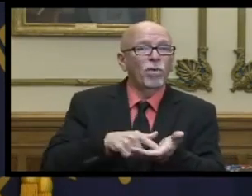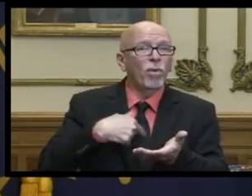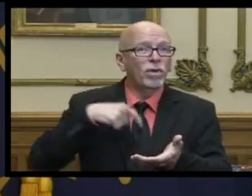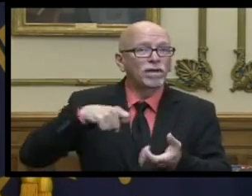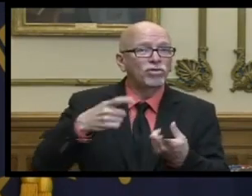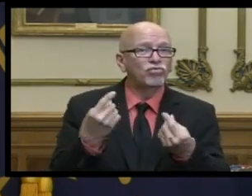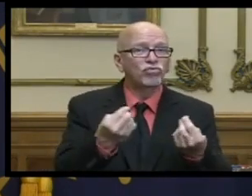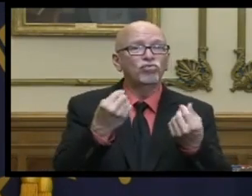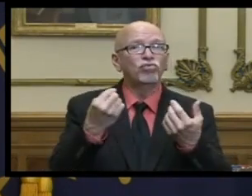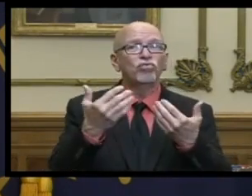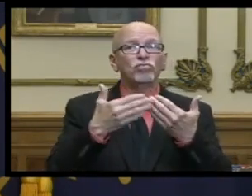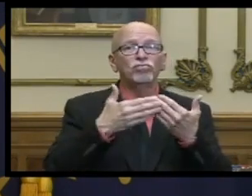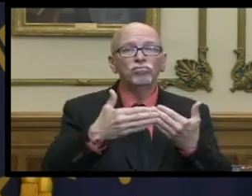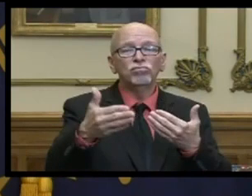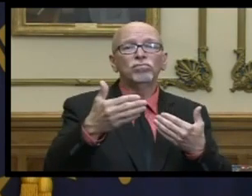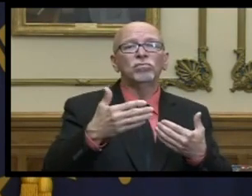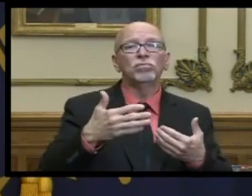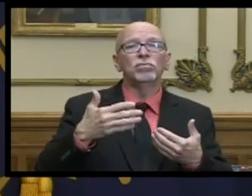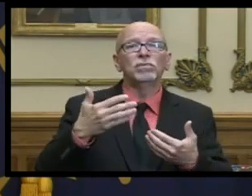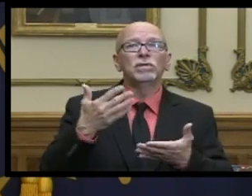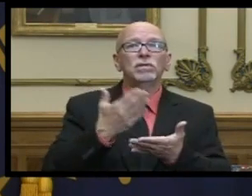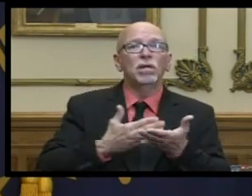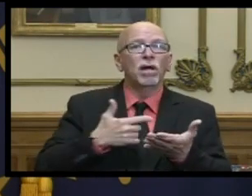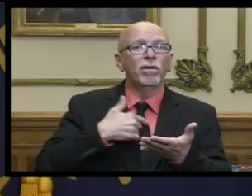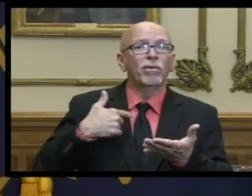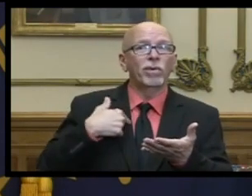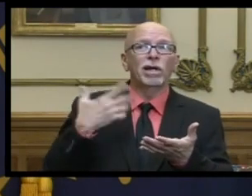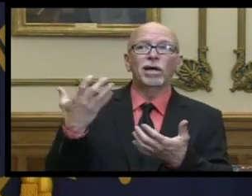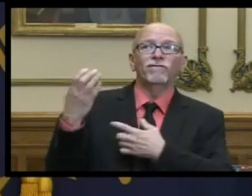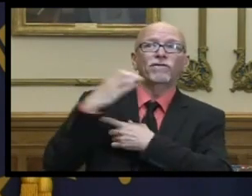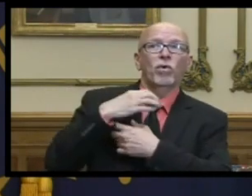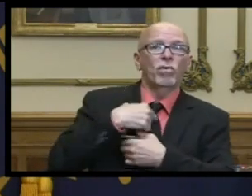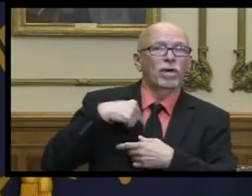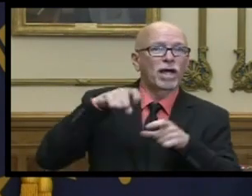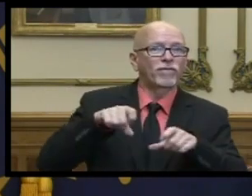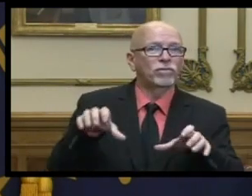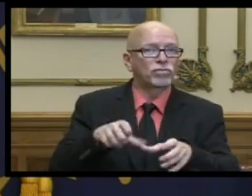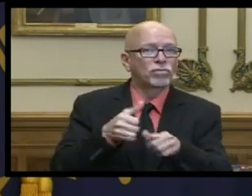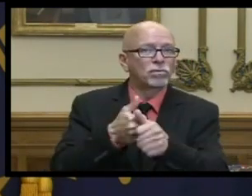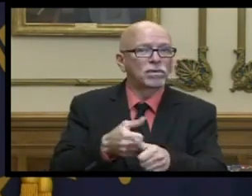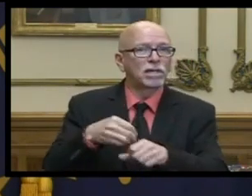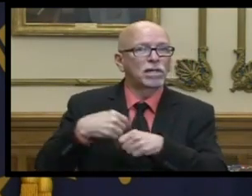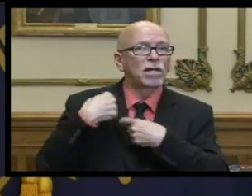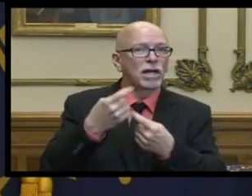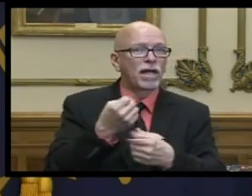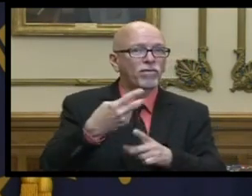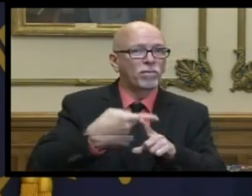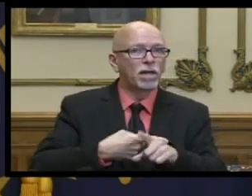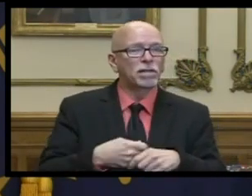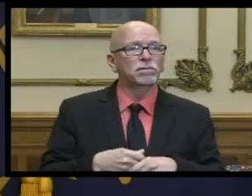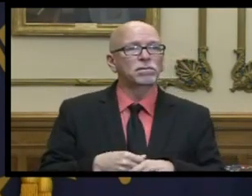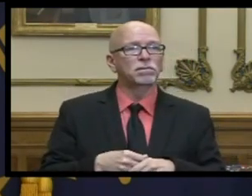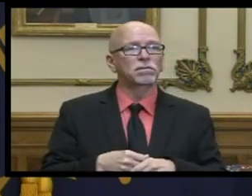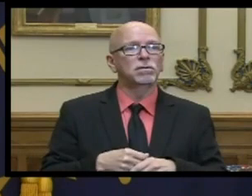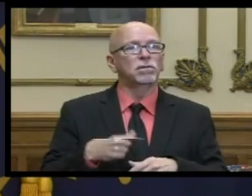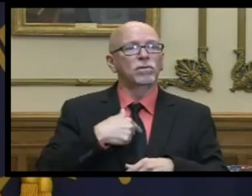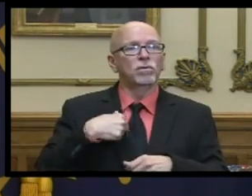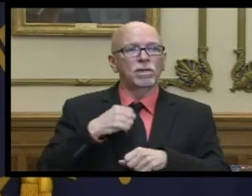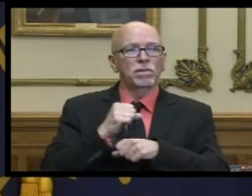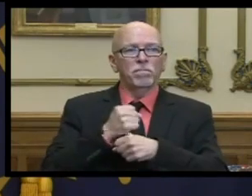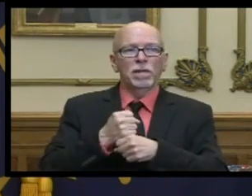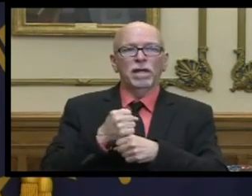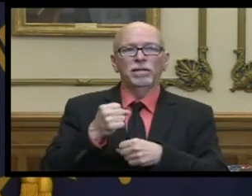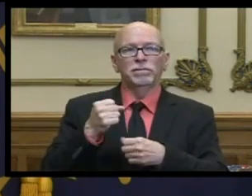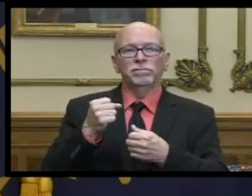do long term that we were forced to do um over the last few months uh we're making that